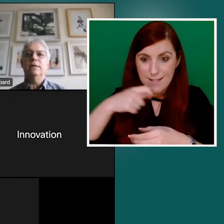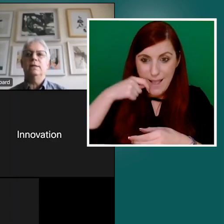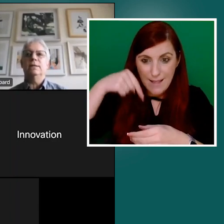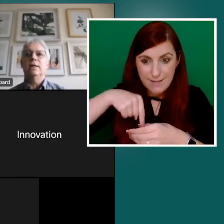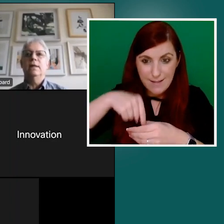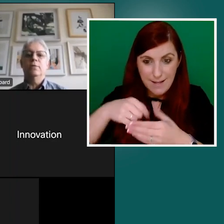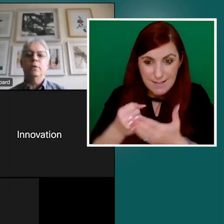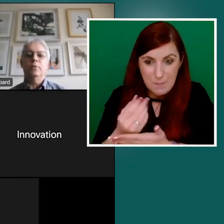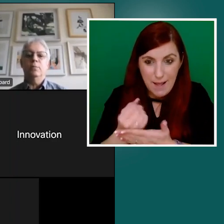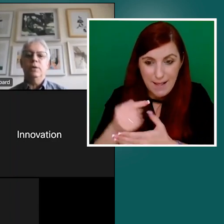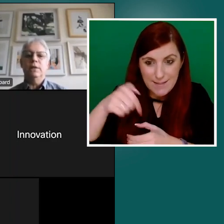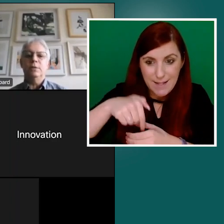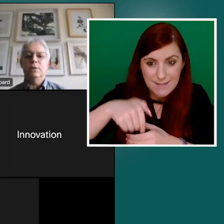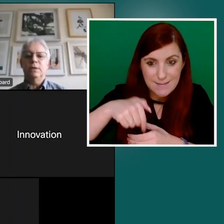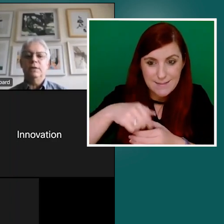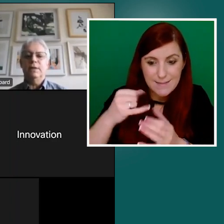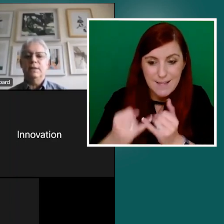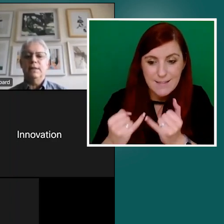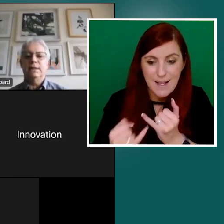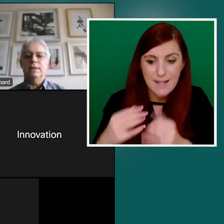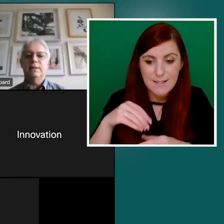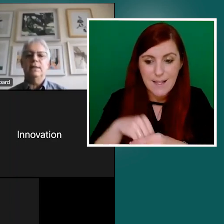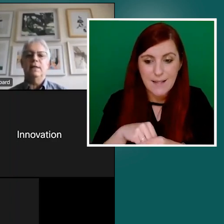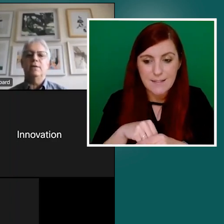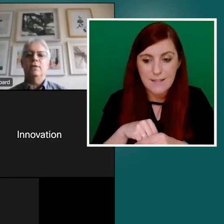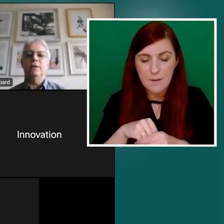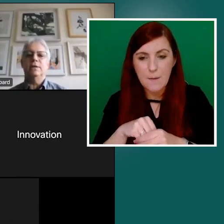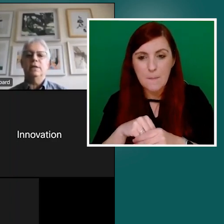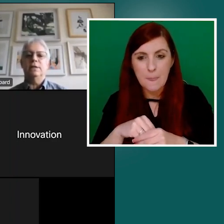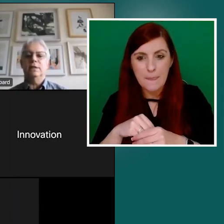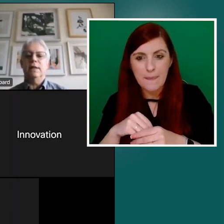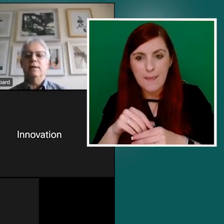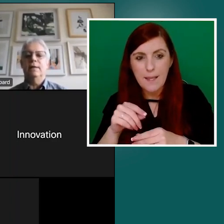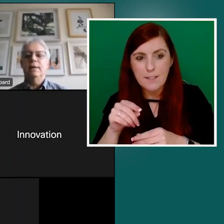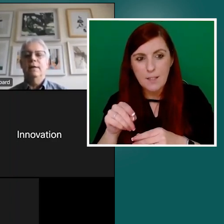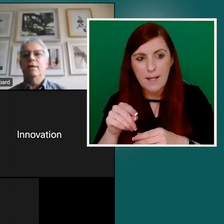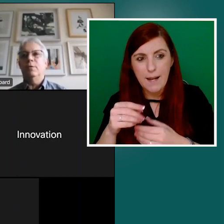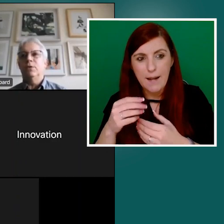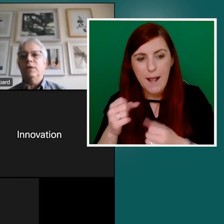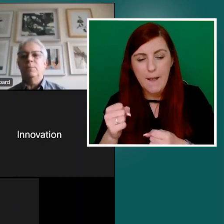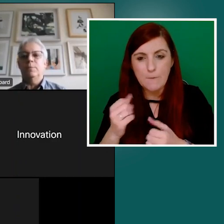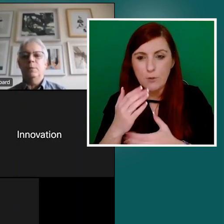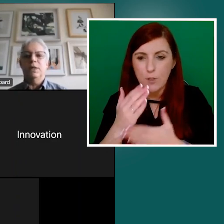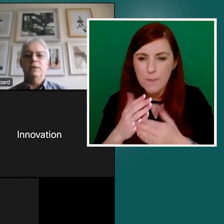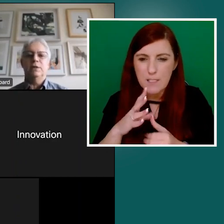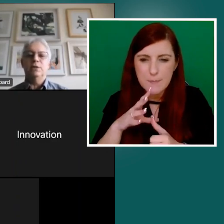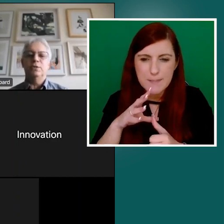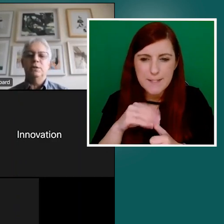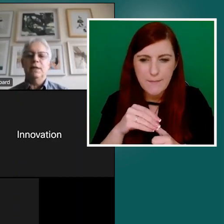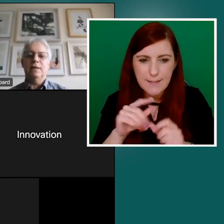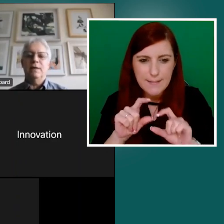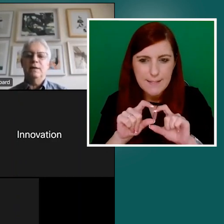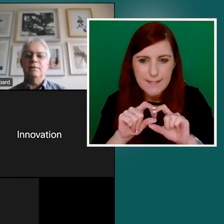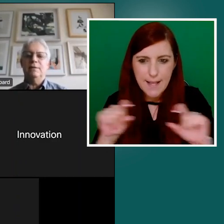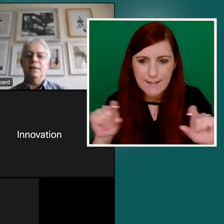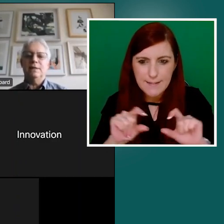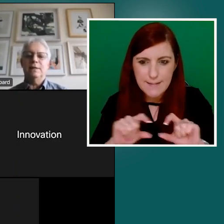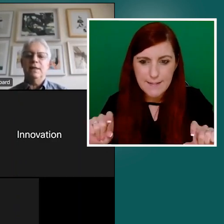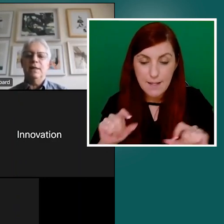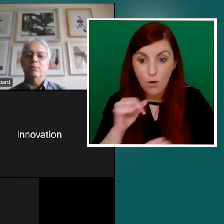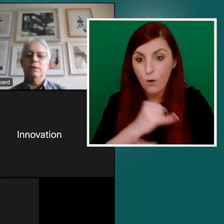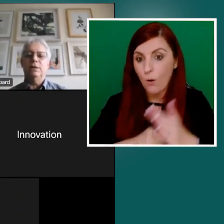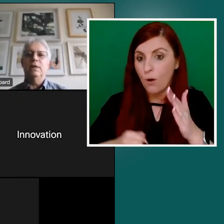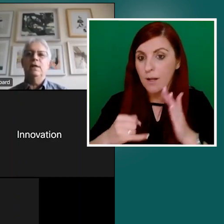guidance like this. we would put in specific sentences that an organization can almost copy and paste and use that kind of